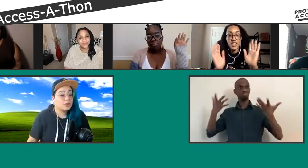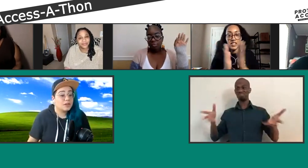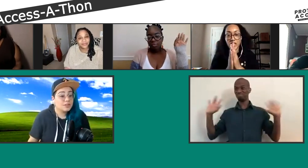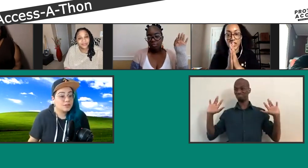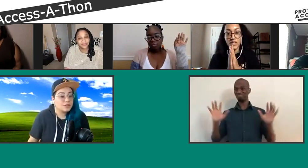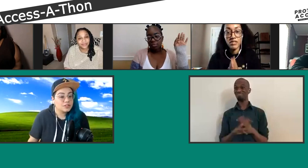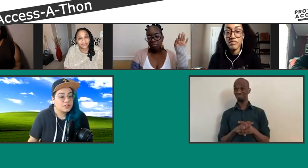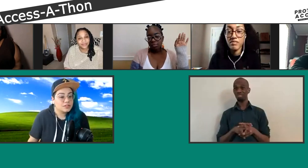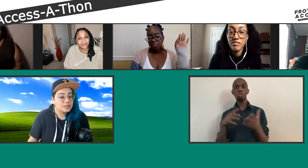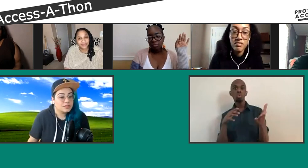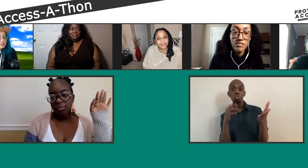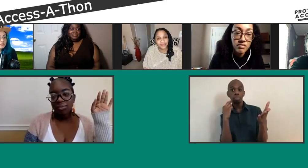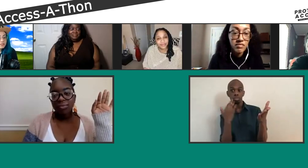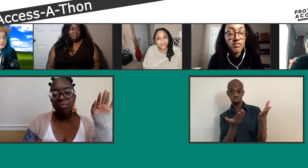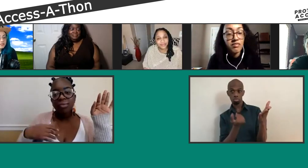Raven, you had a question?